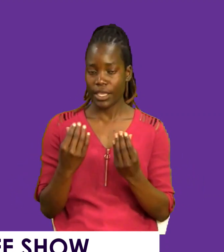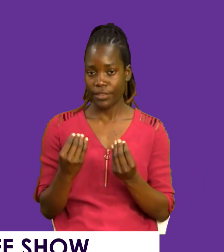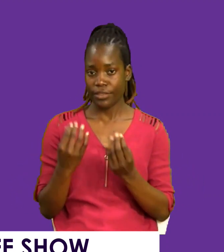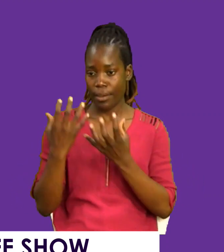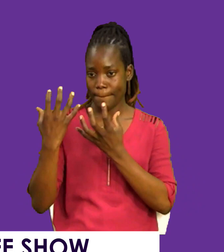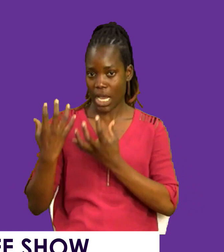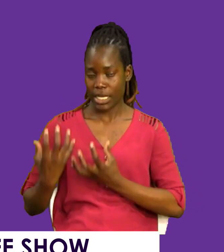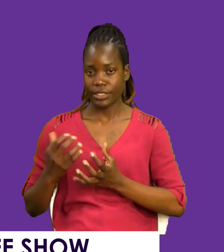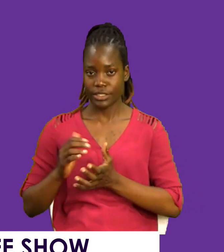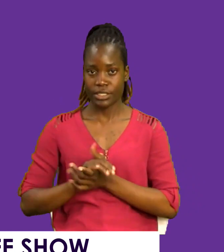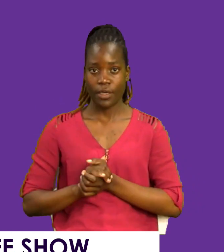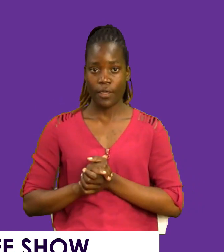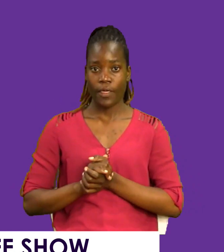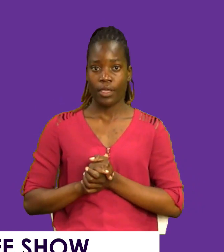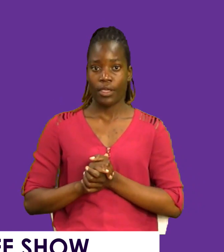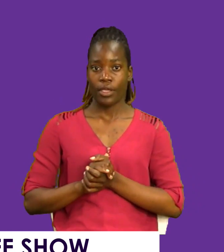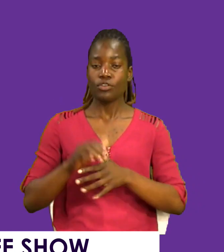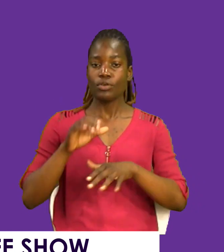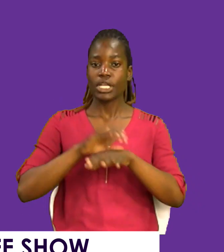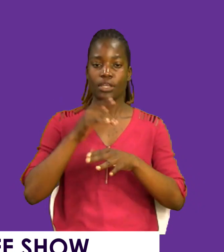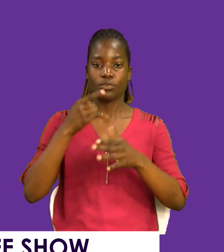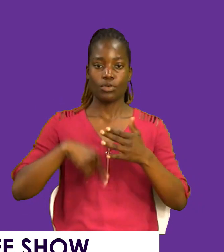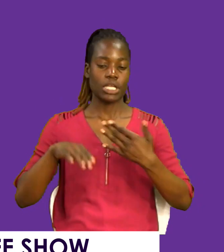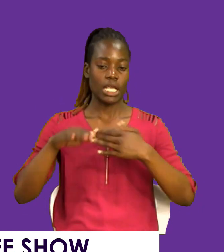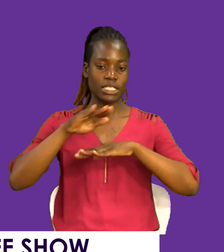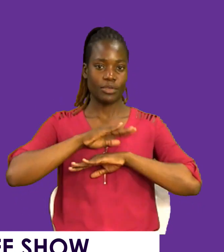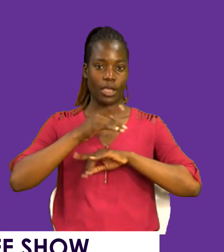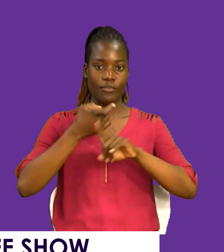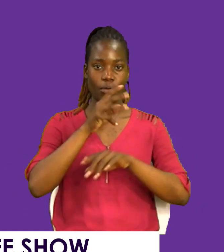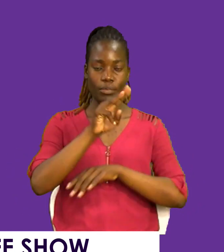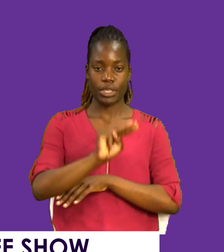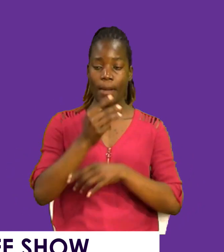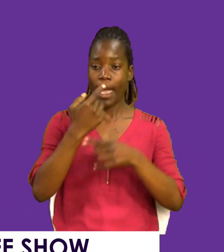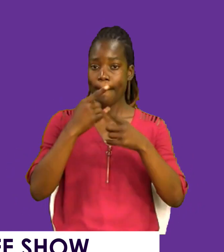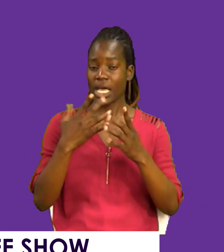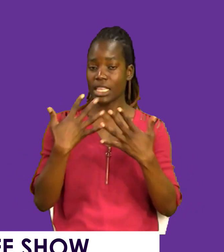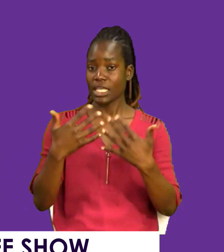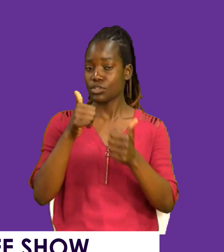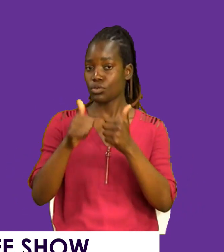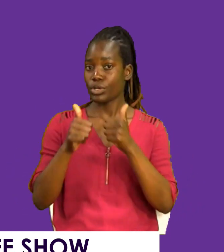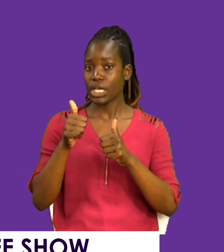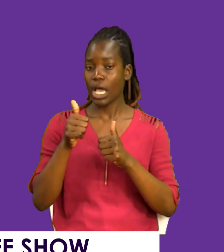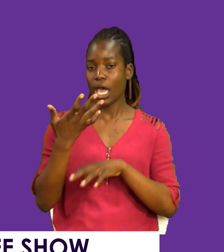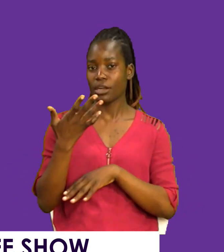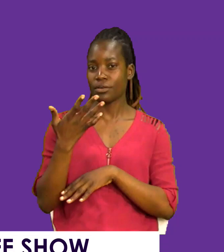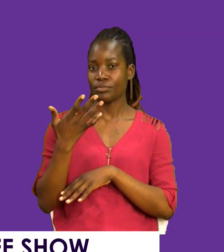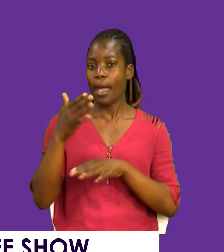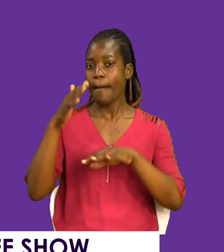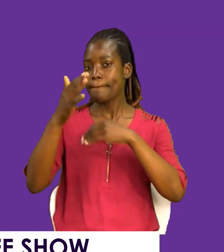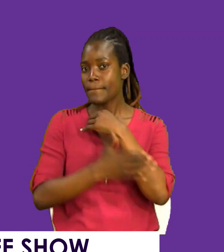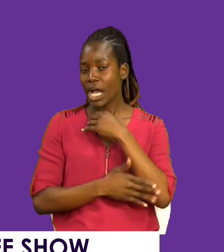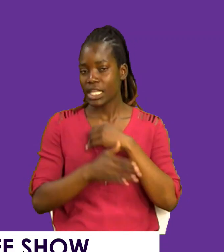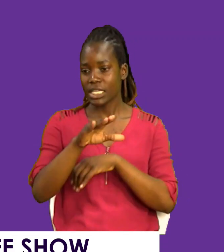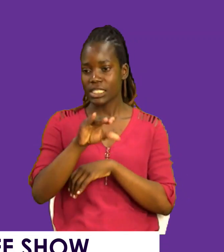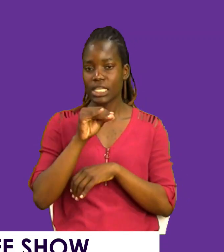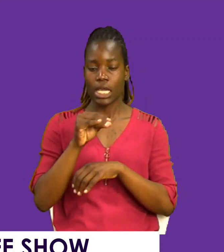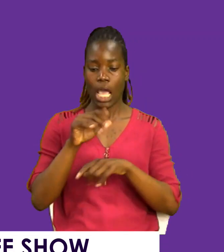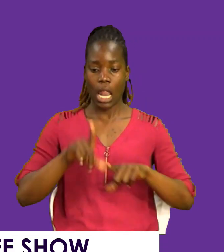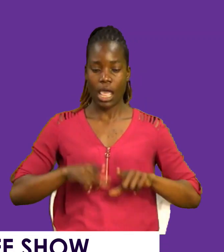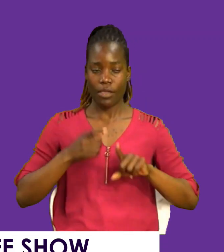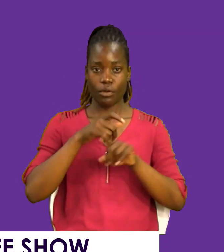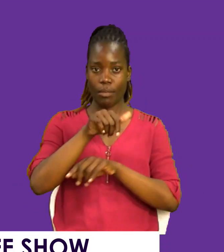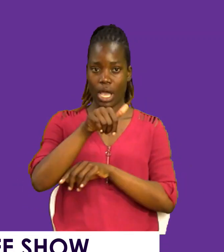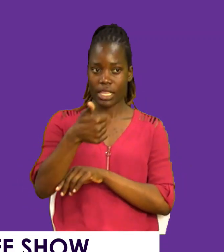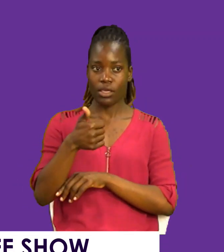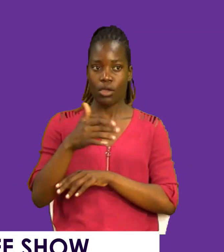Somehow, you will gain satisfaction out of them. But things that are evil, that take up life from others, will